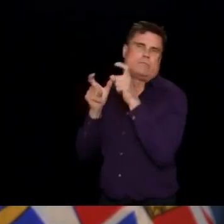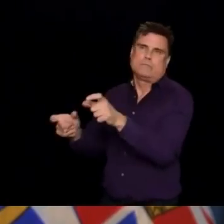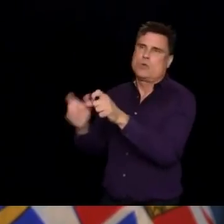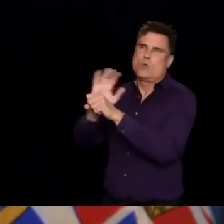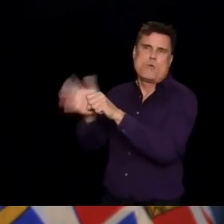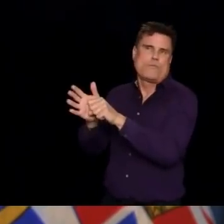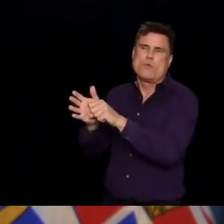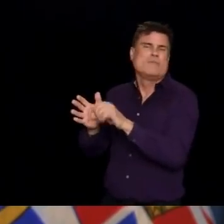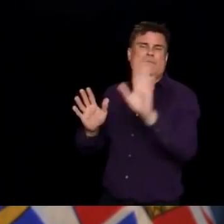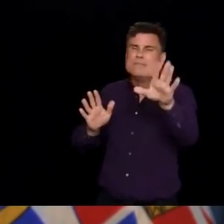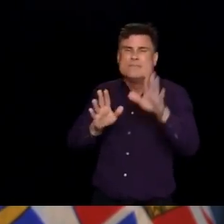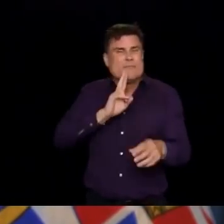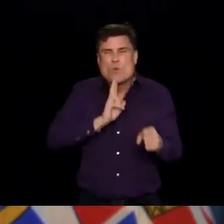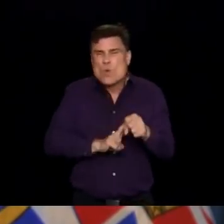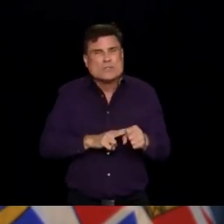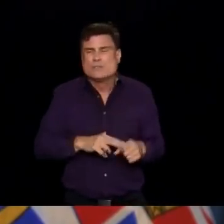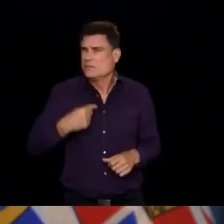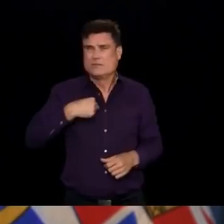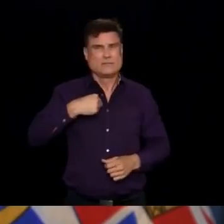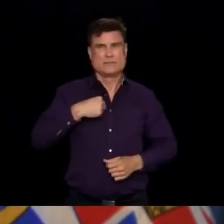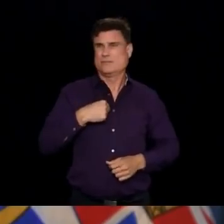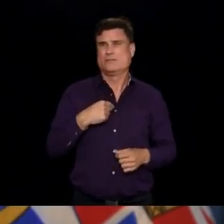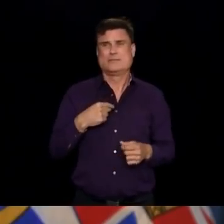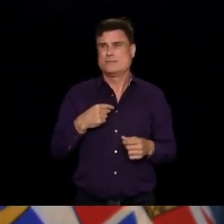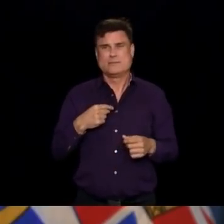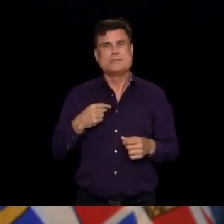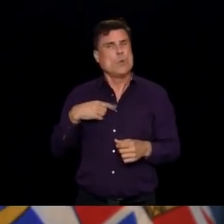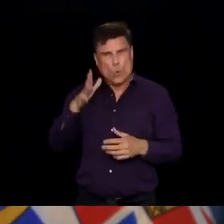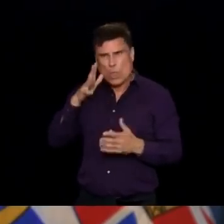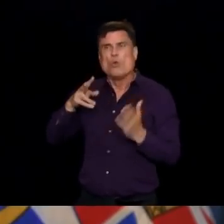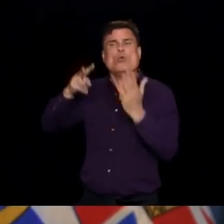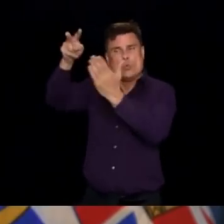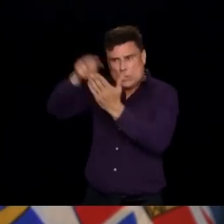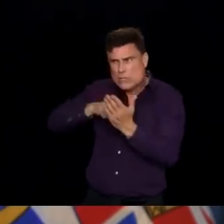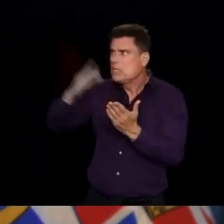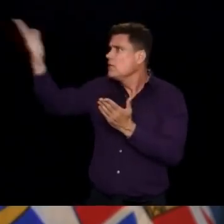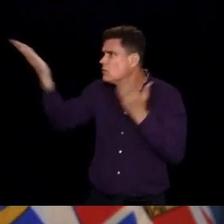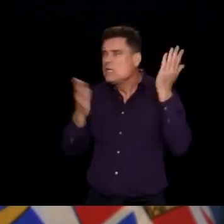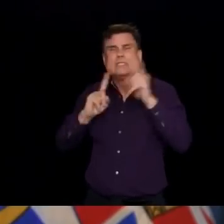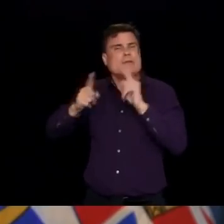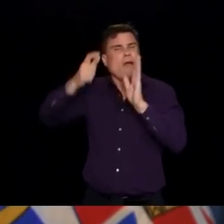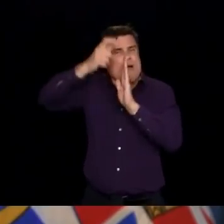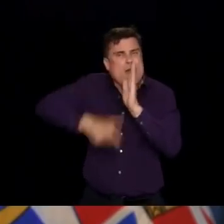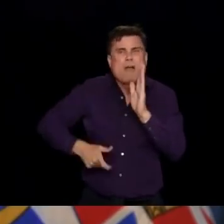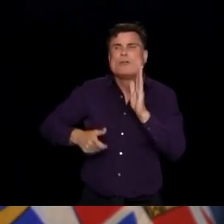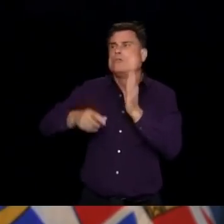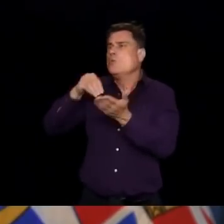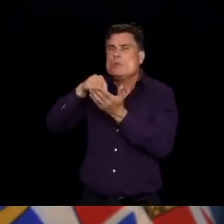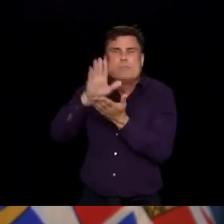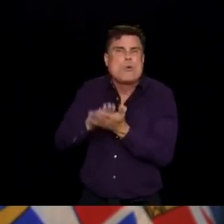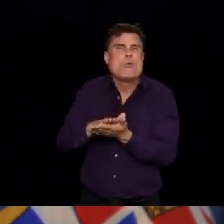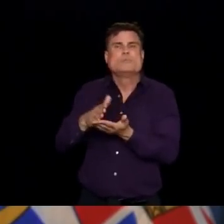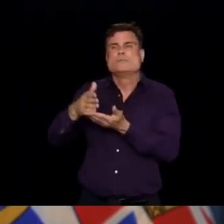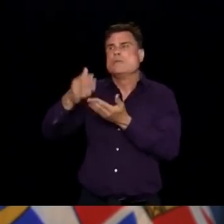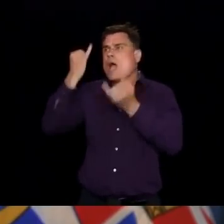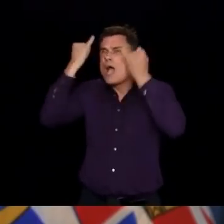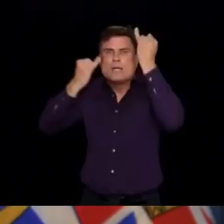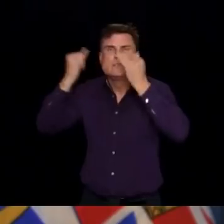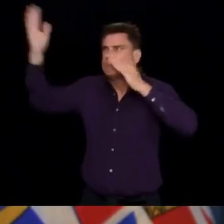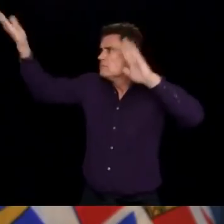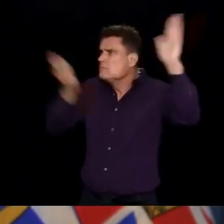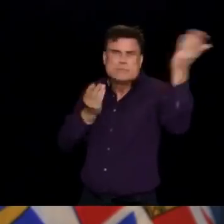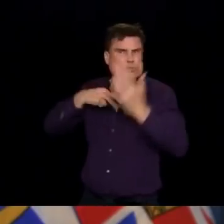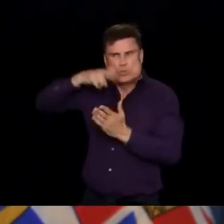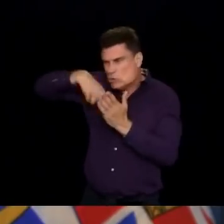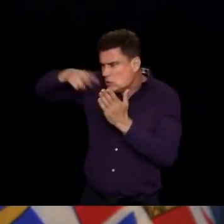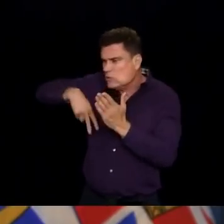at the data, to look at where we're seeing transmission events. And adapt if we need to, to